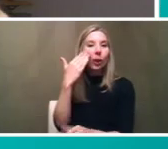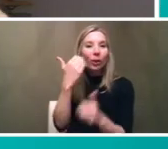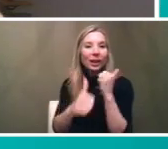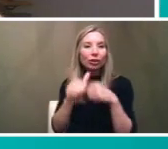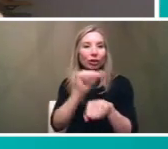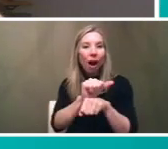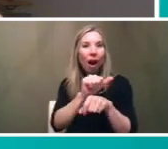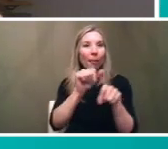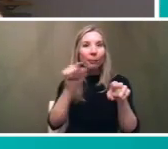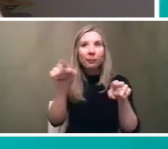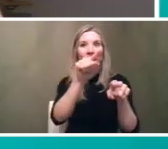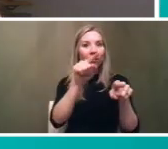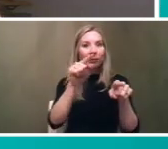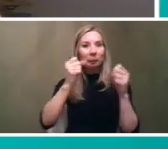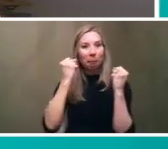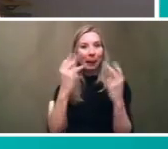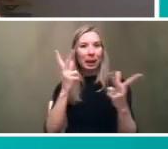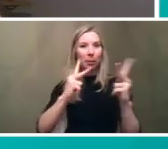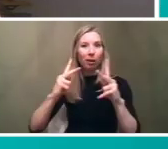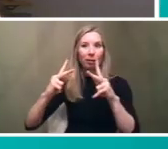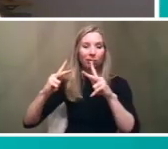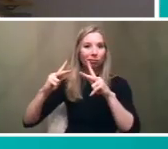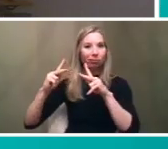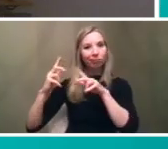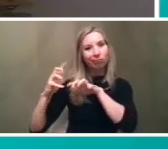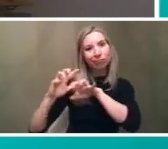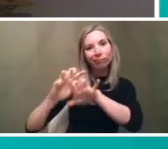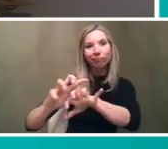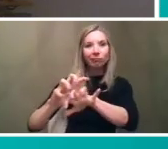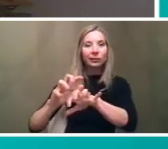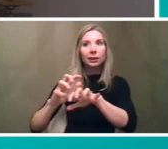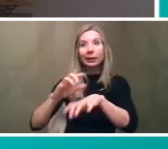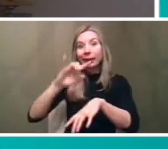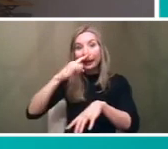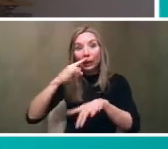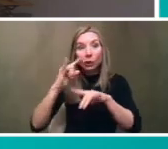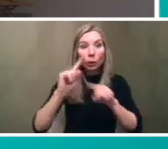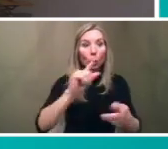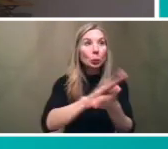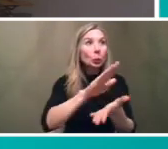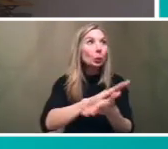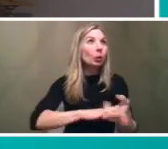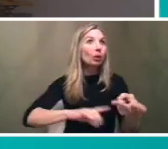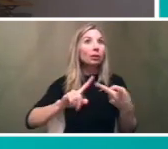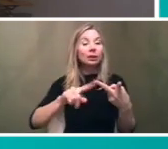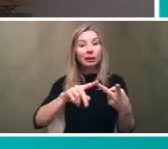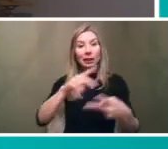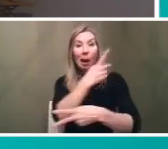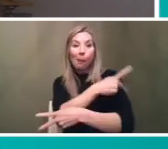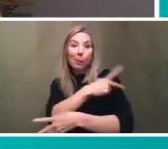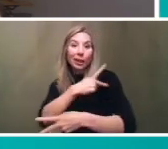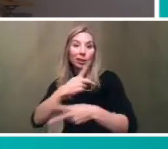is each of those jobs is bringing a lot of other people to that destination either kids going to school or patients going to a hospital